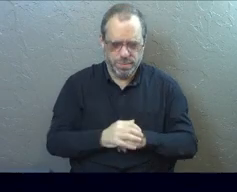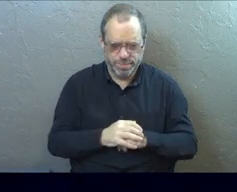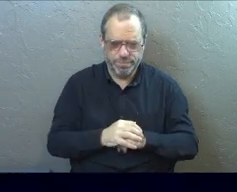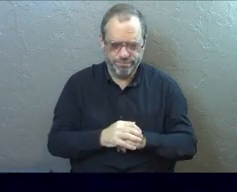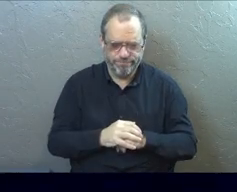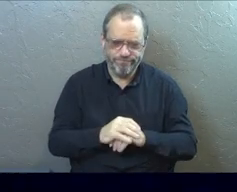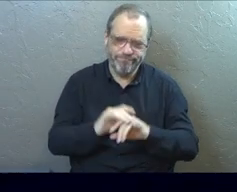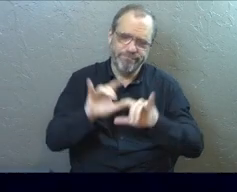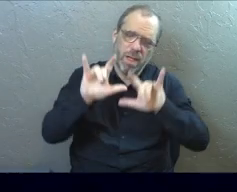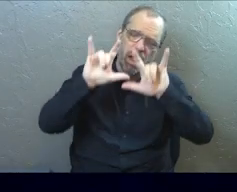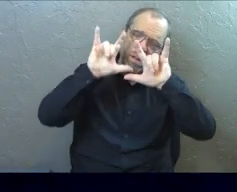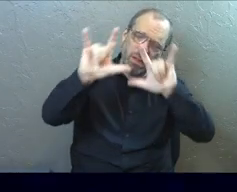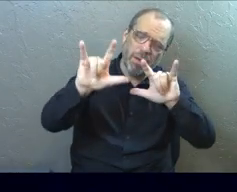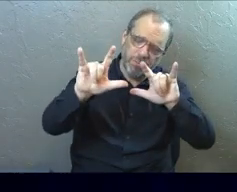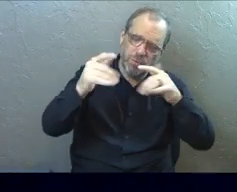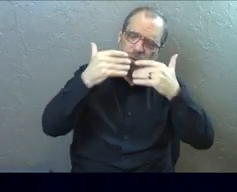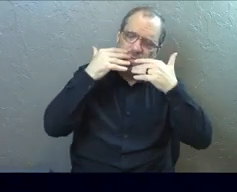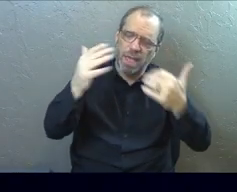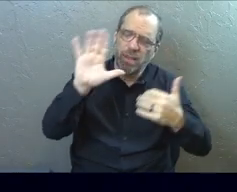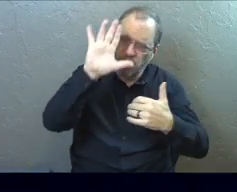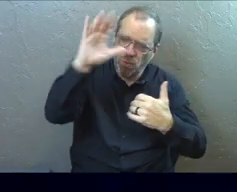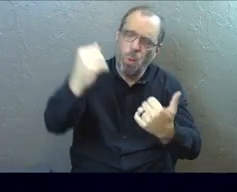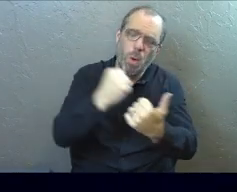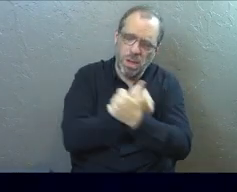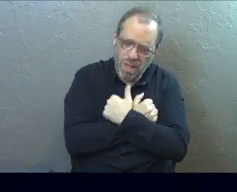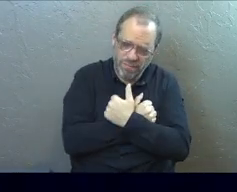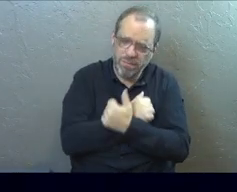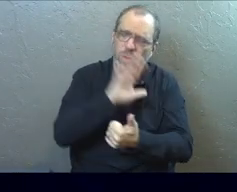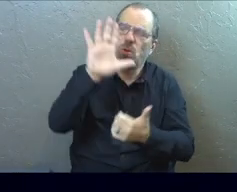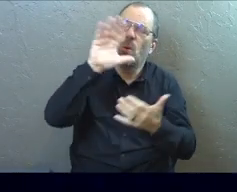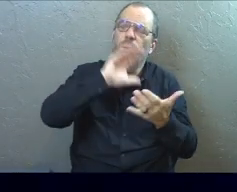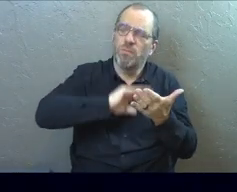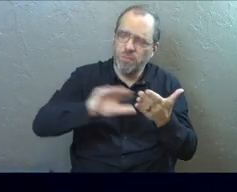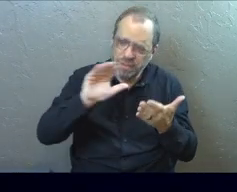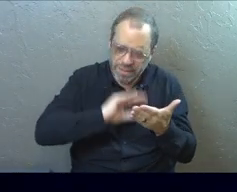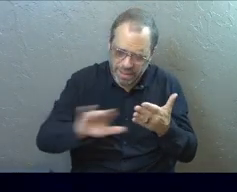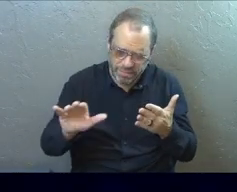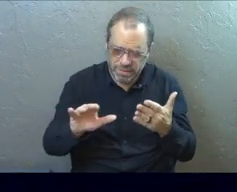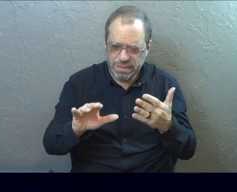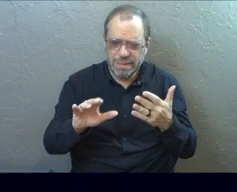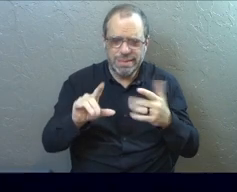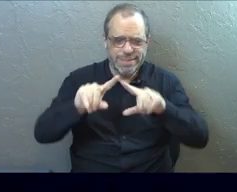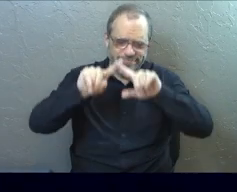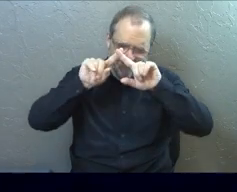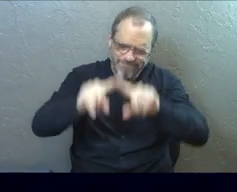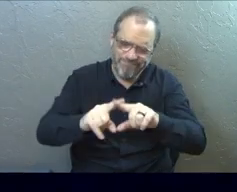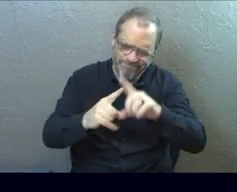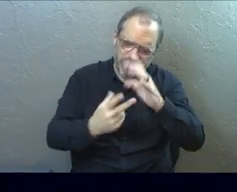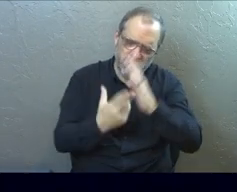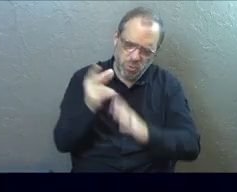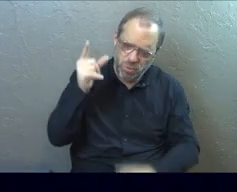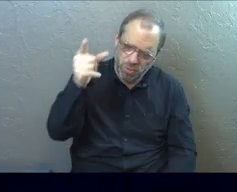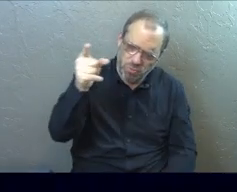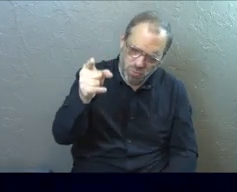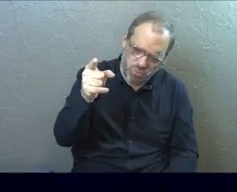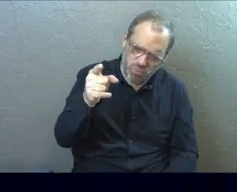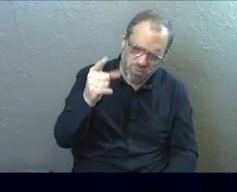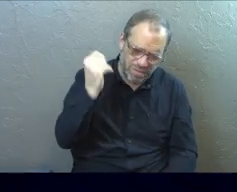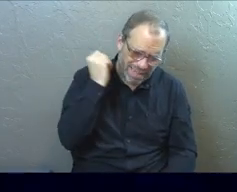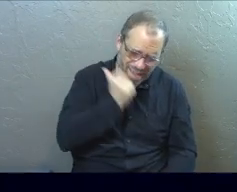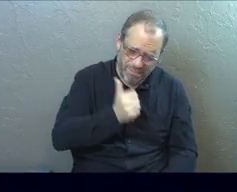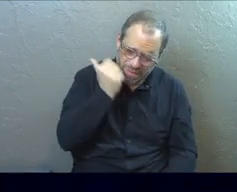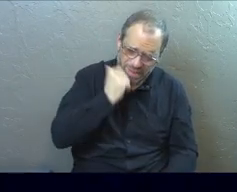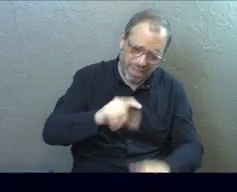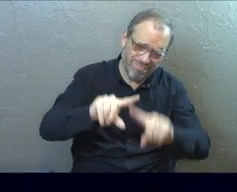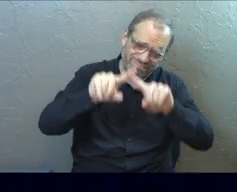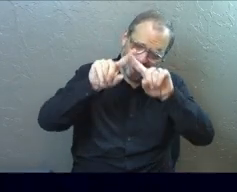Jesus, we love you. We thank you for your love for us, your forgiveness. God, we rest in the truth of who you are and what you do for us every